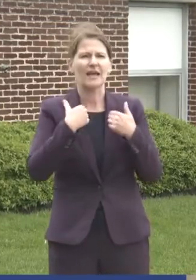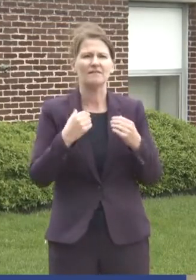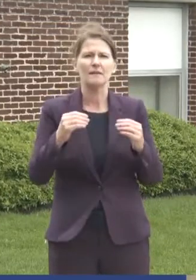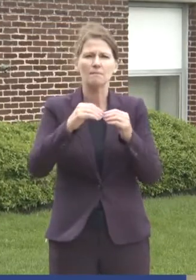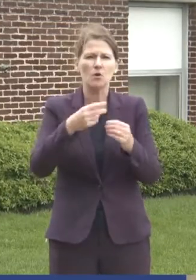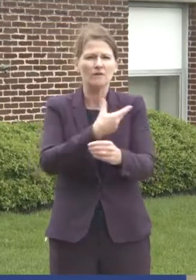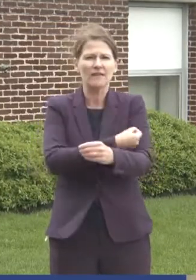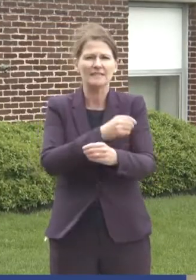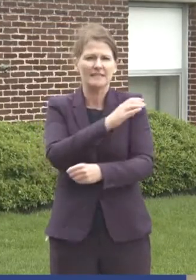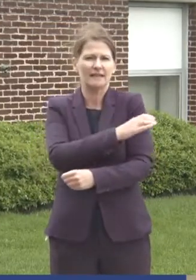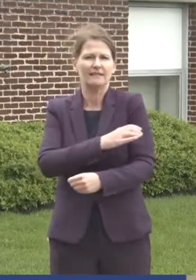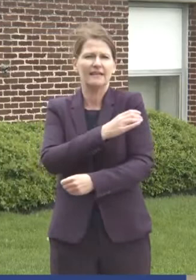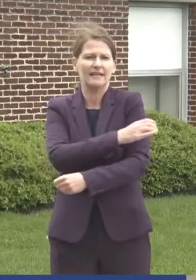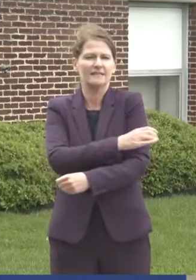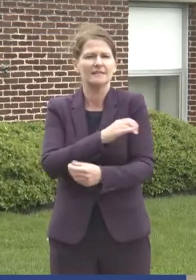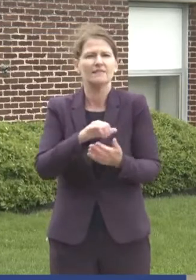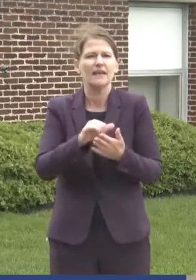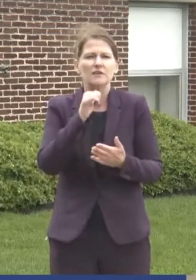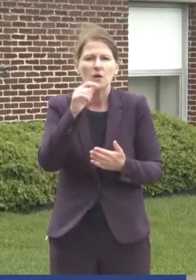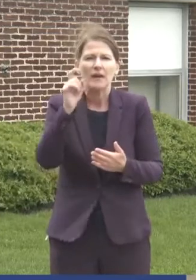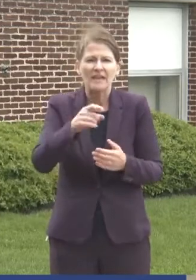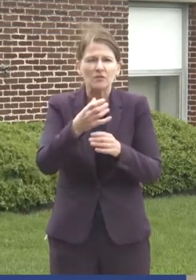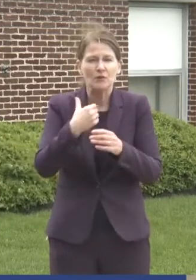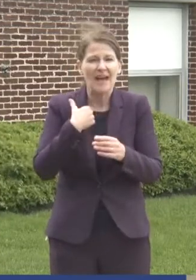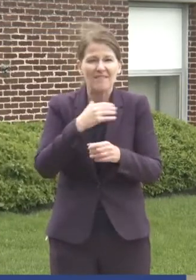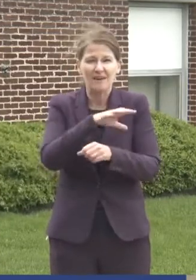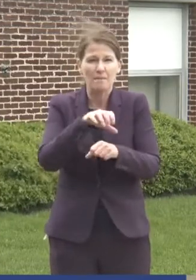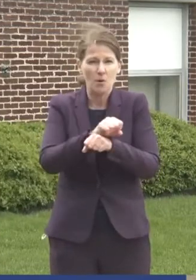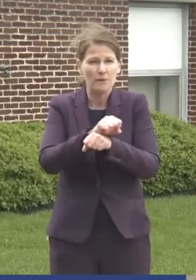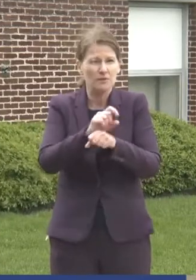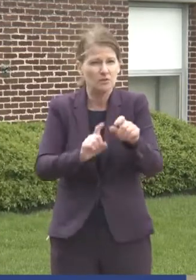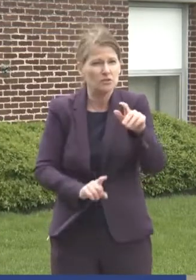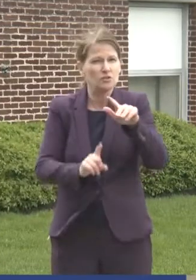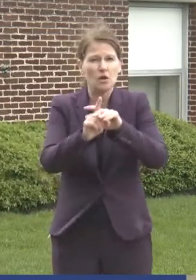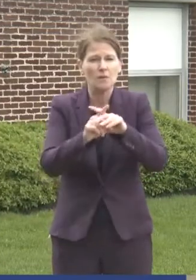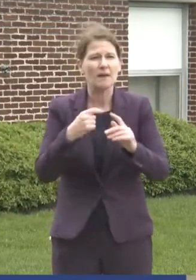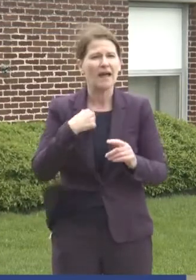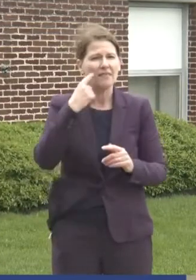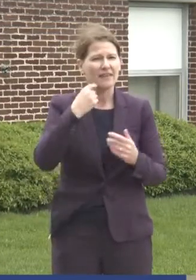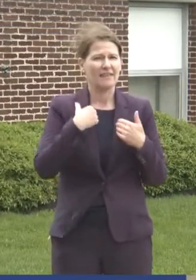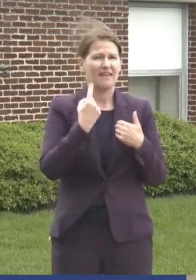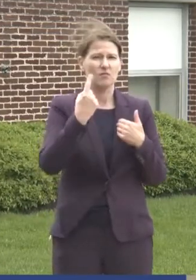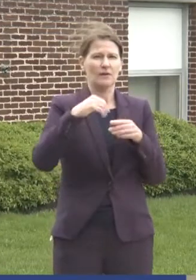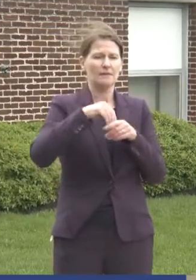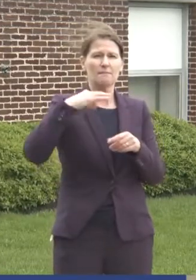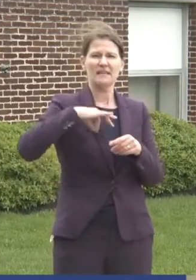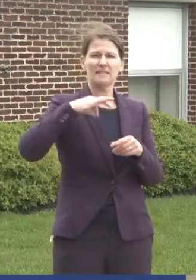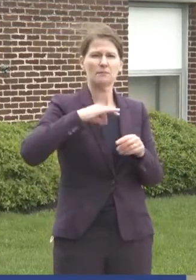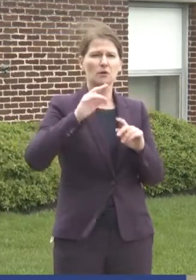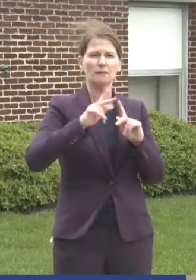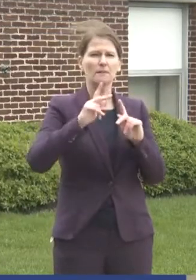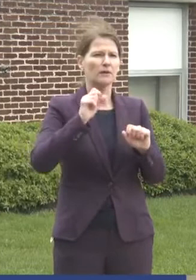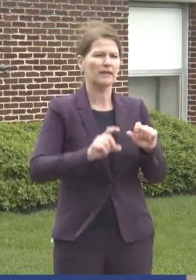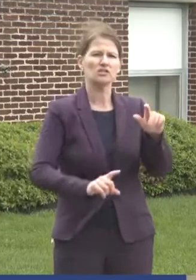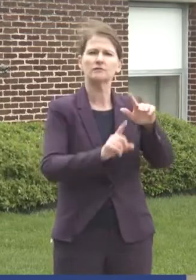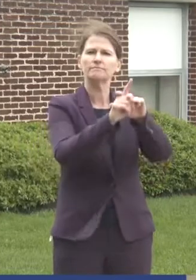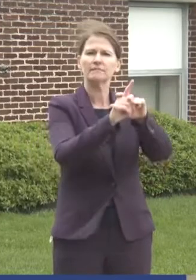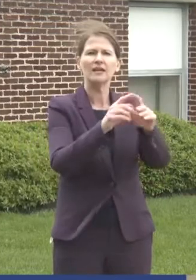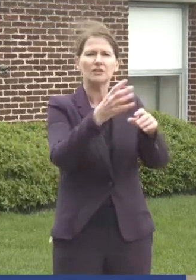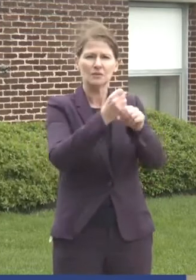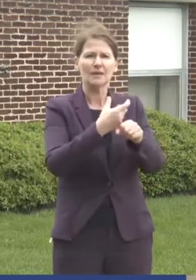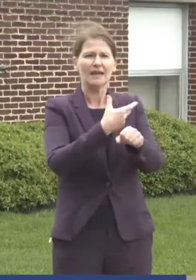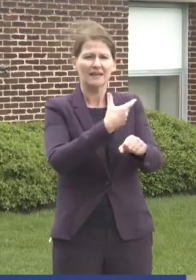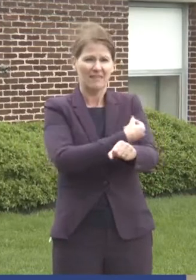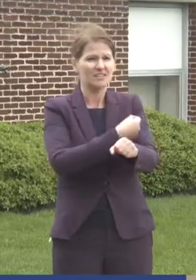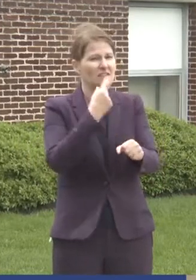vaccine clinics that you don't have to have an appointment? I think there's one in Pittsburgh where people can just go up now to get it that